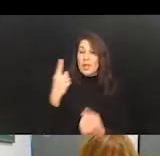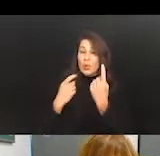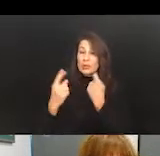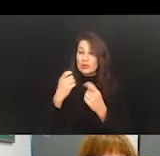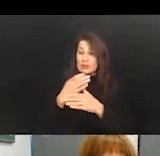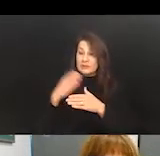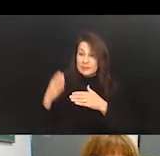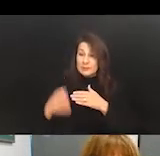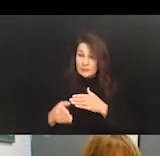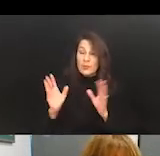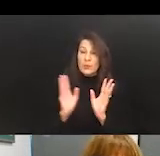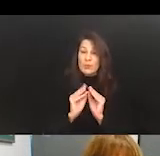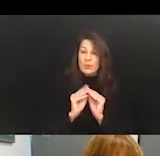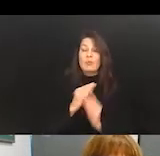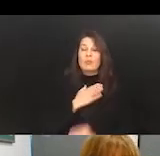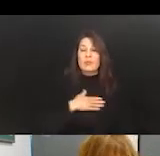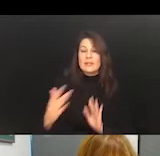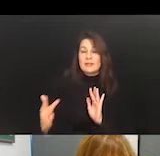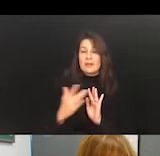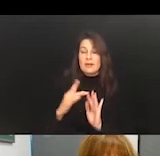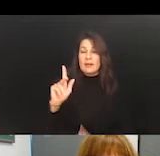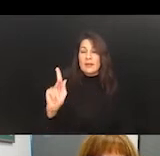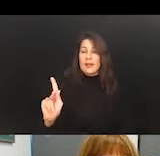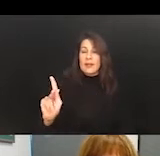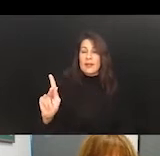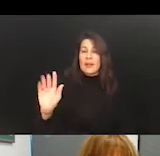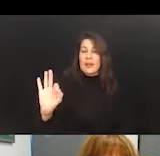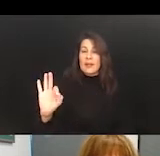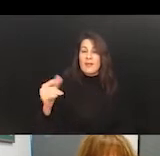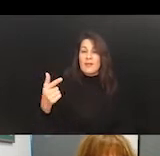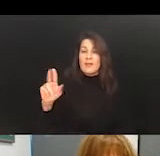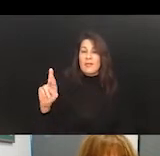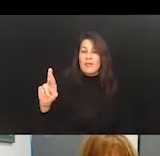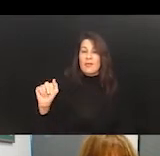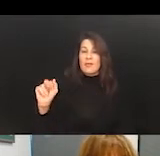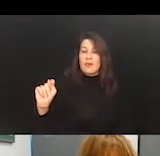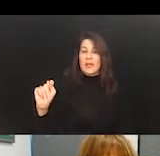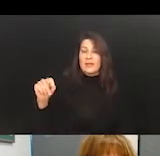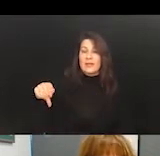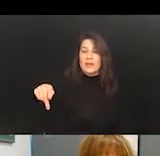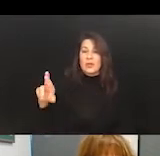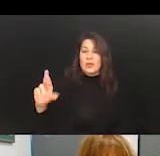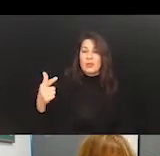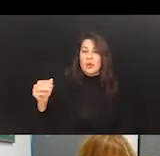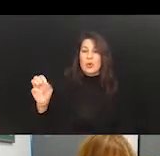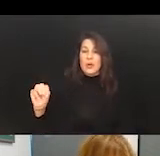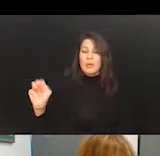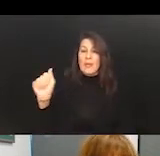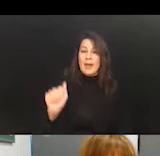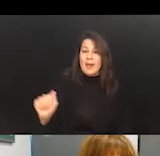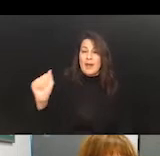webinar, please contact us at kfgrantprogram at kesslerfoundation.org.